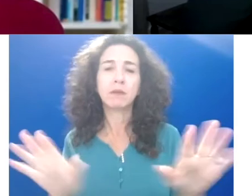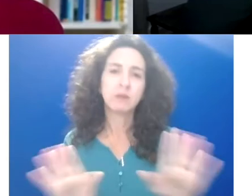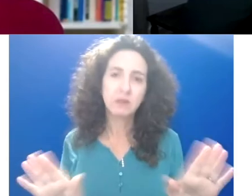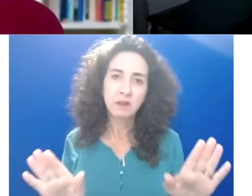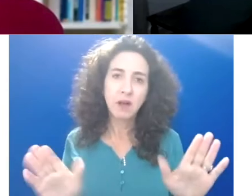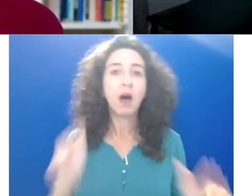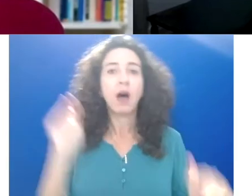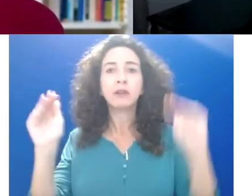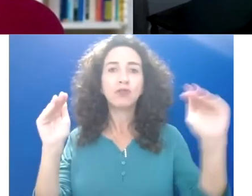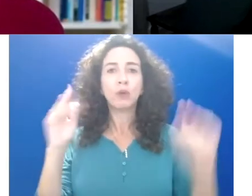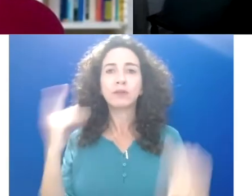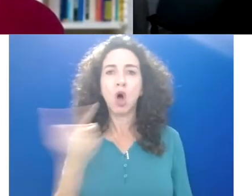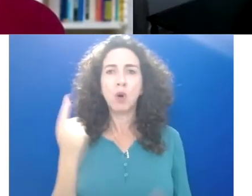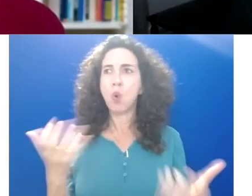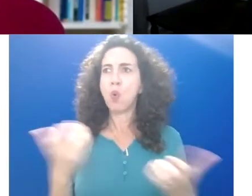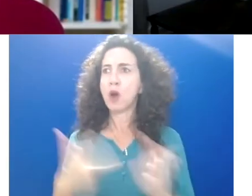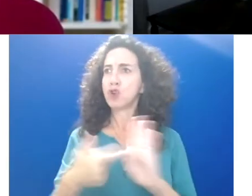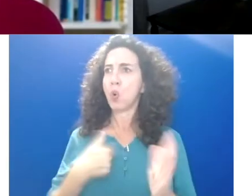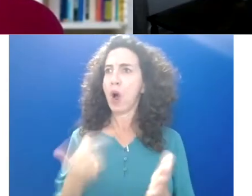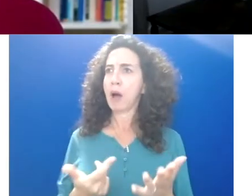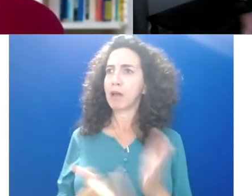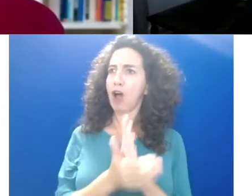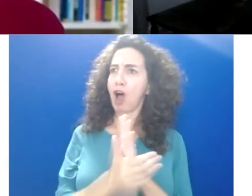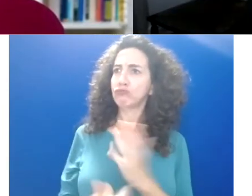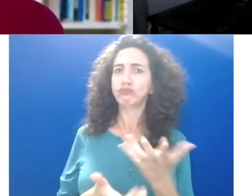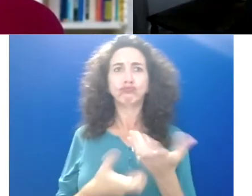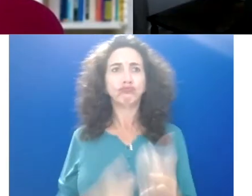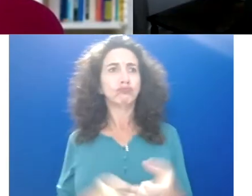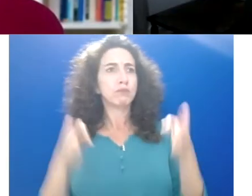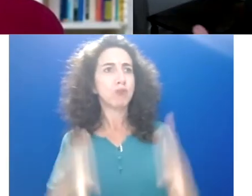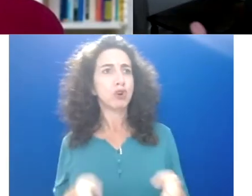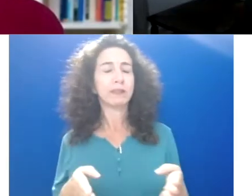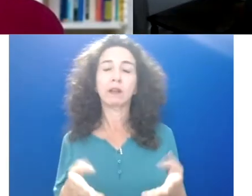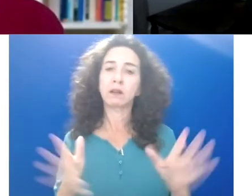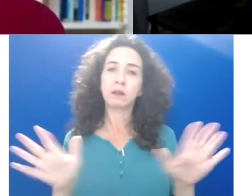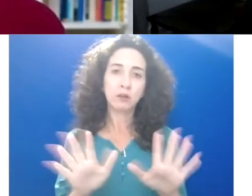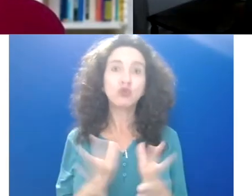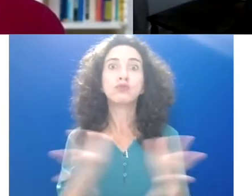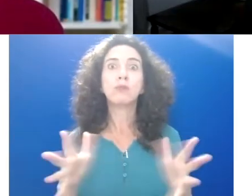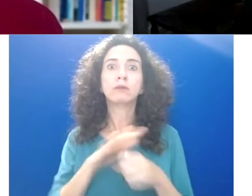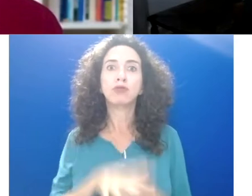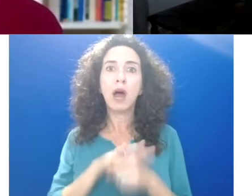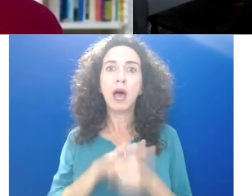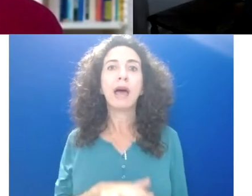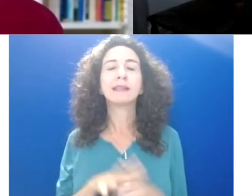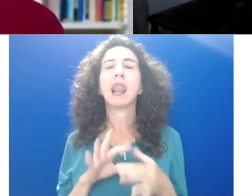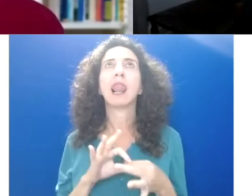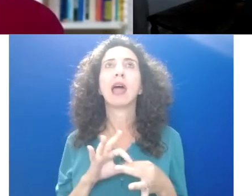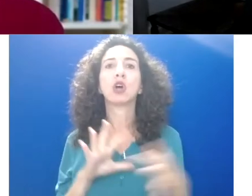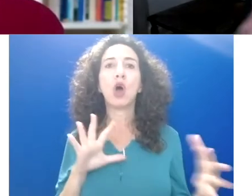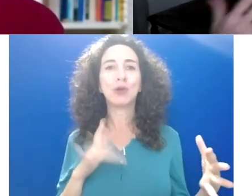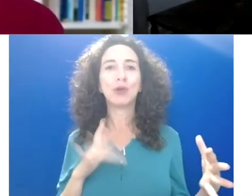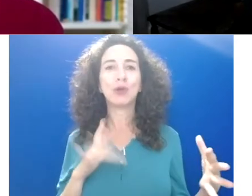competence and not feel like an idiot, and that's really tiring. And when you experience an opportunity to let go of that, it's very freeing.